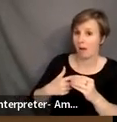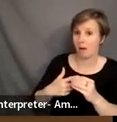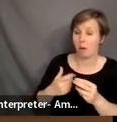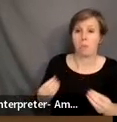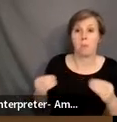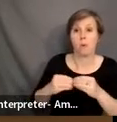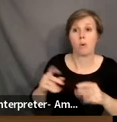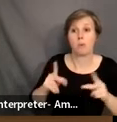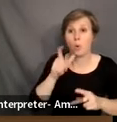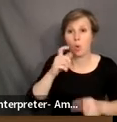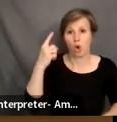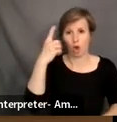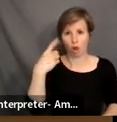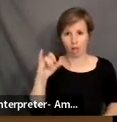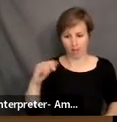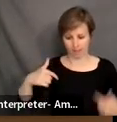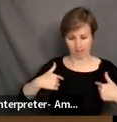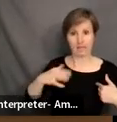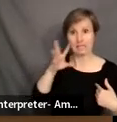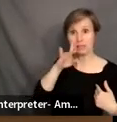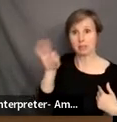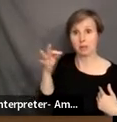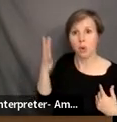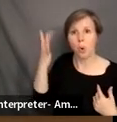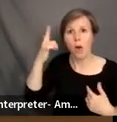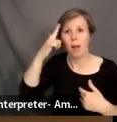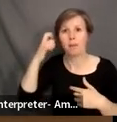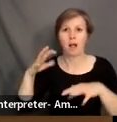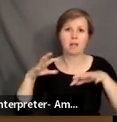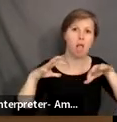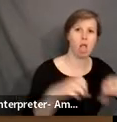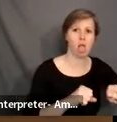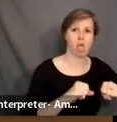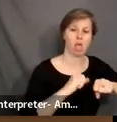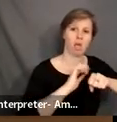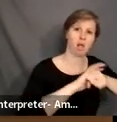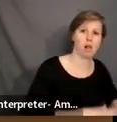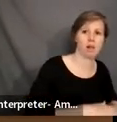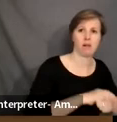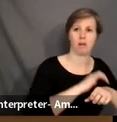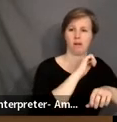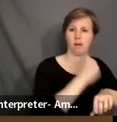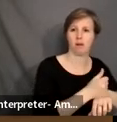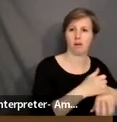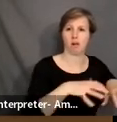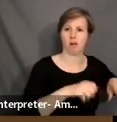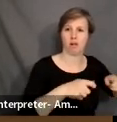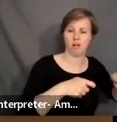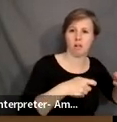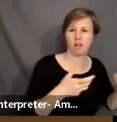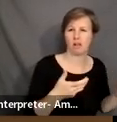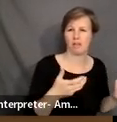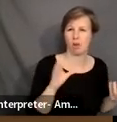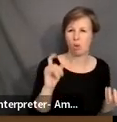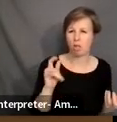people who look like me who speak French as a result of colonization. And such a bill will, in many ways,